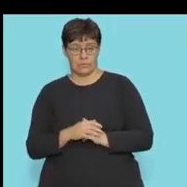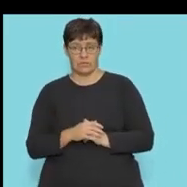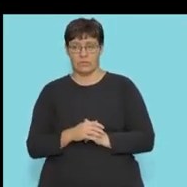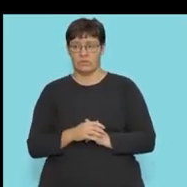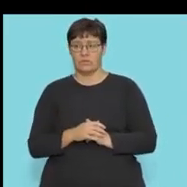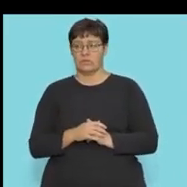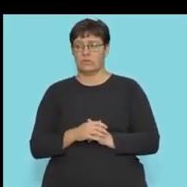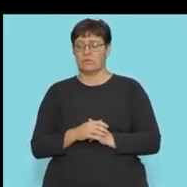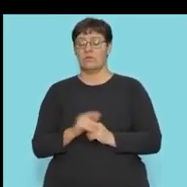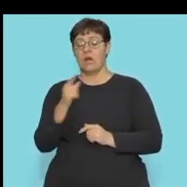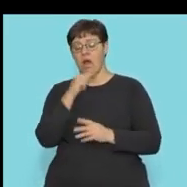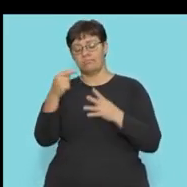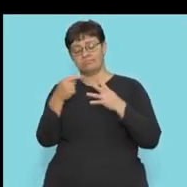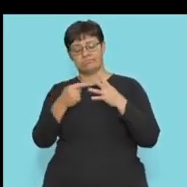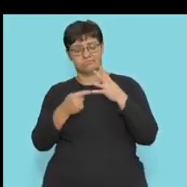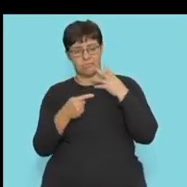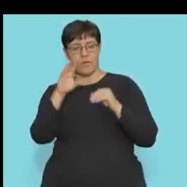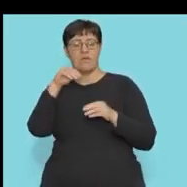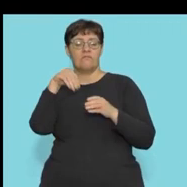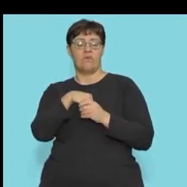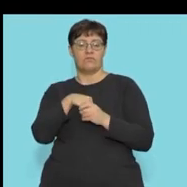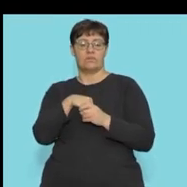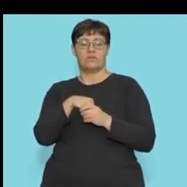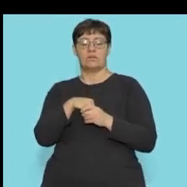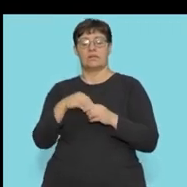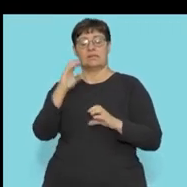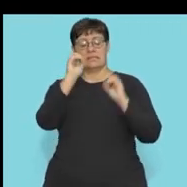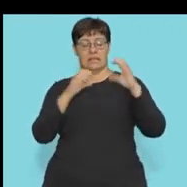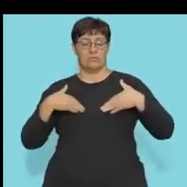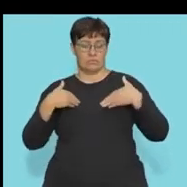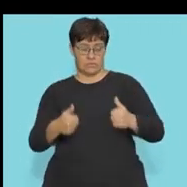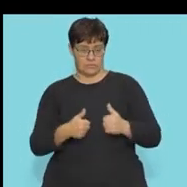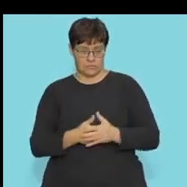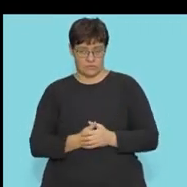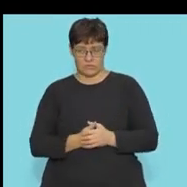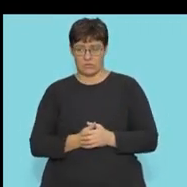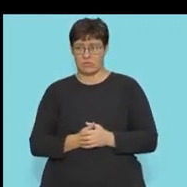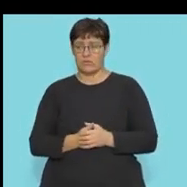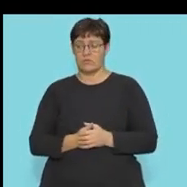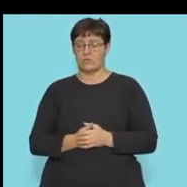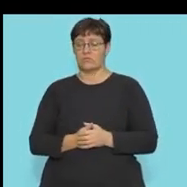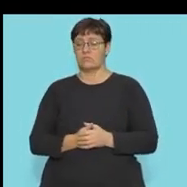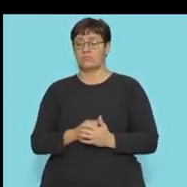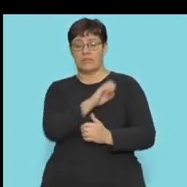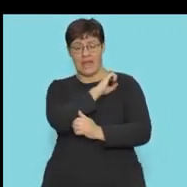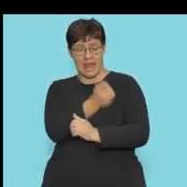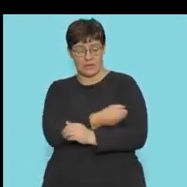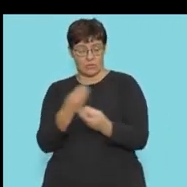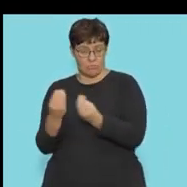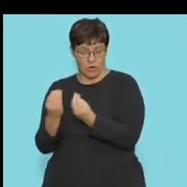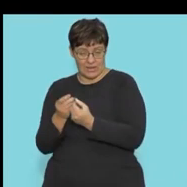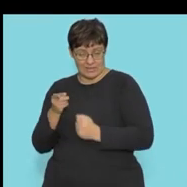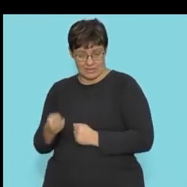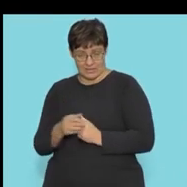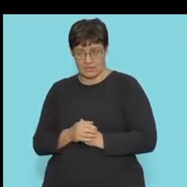following components are involved in cellular respiration, and we know that energy is the product.